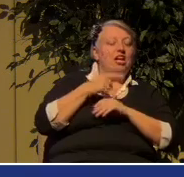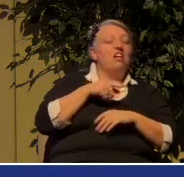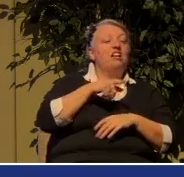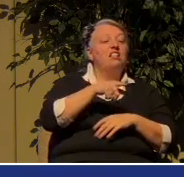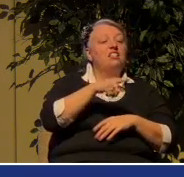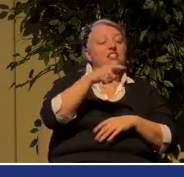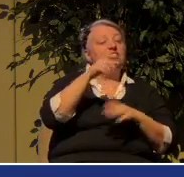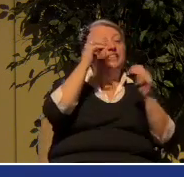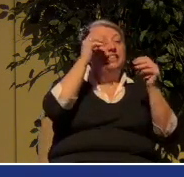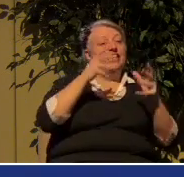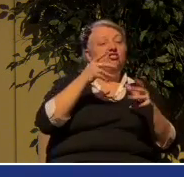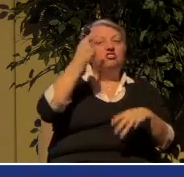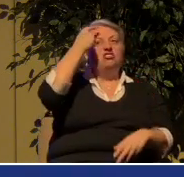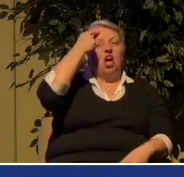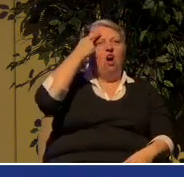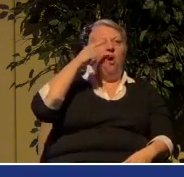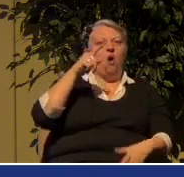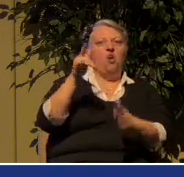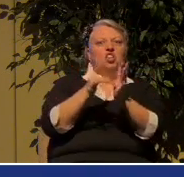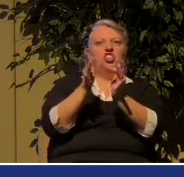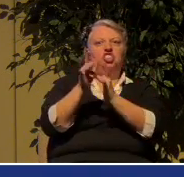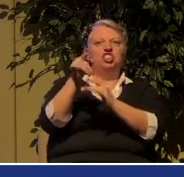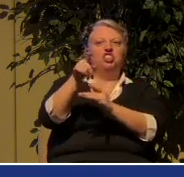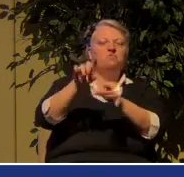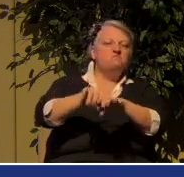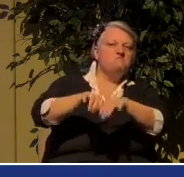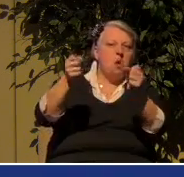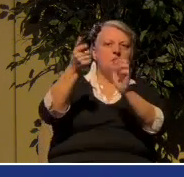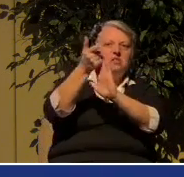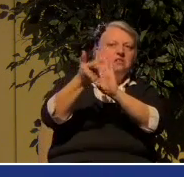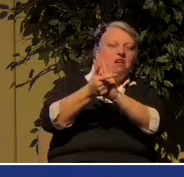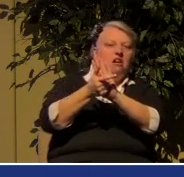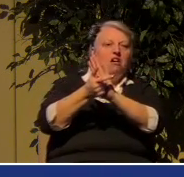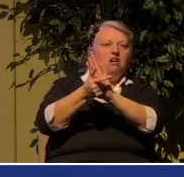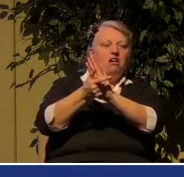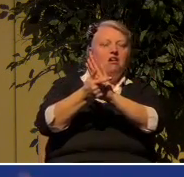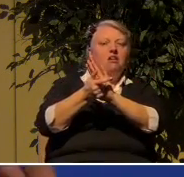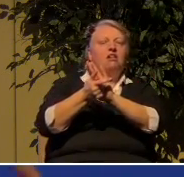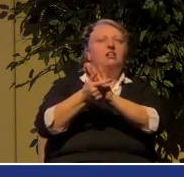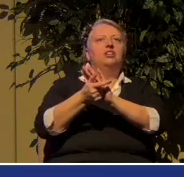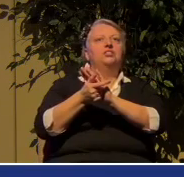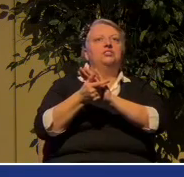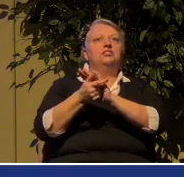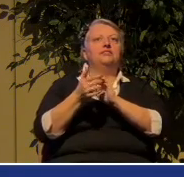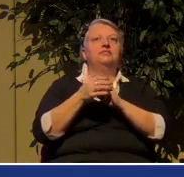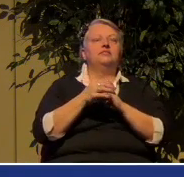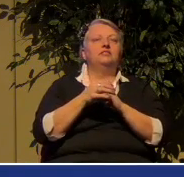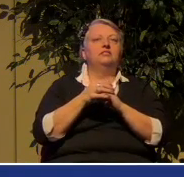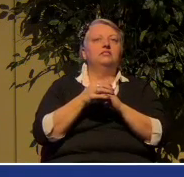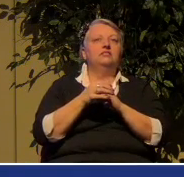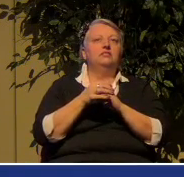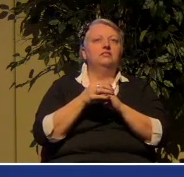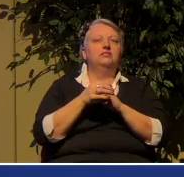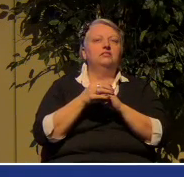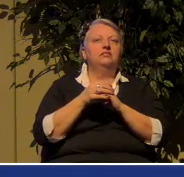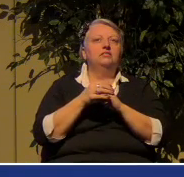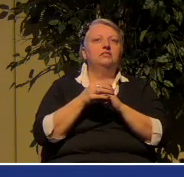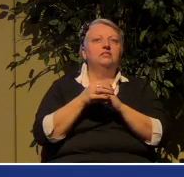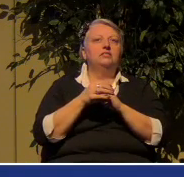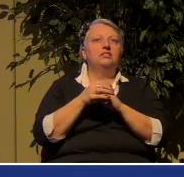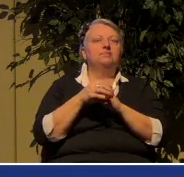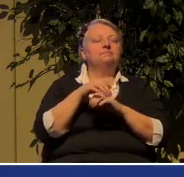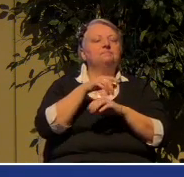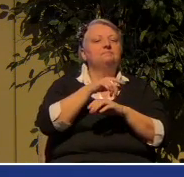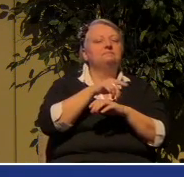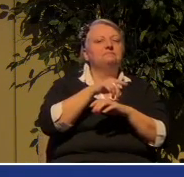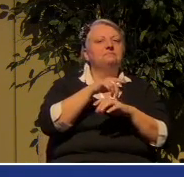unless your righteousness exceeds the righteousness of the scribes and the Pharisees, you're not going to even get into the kingdom. And